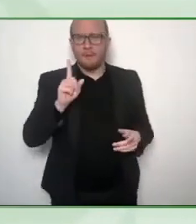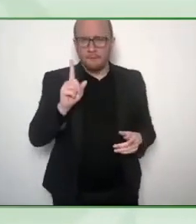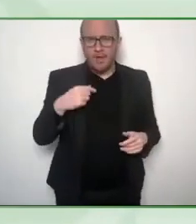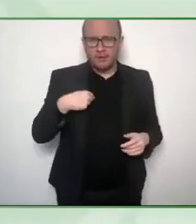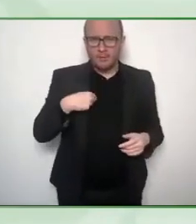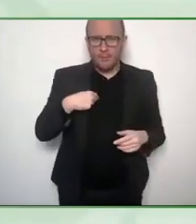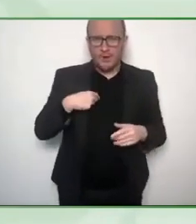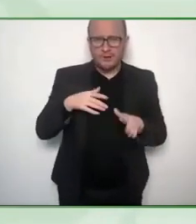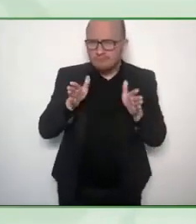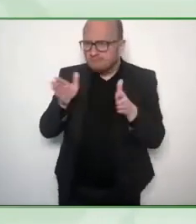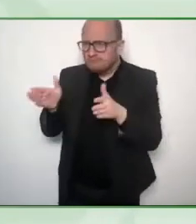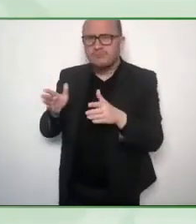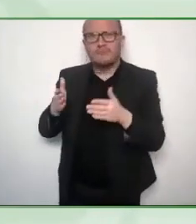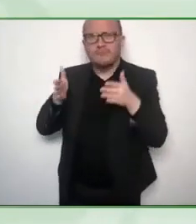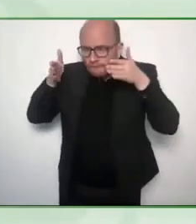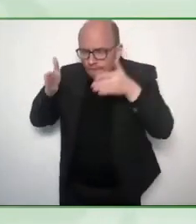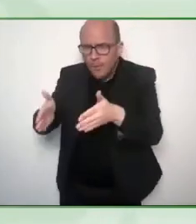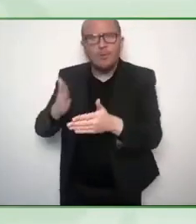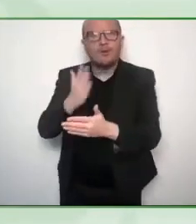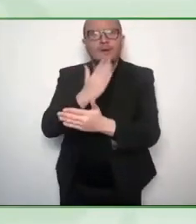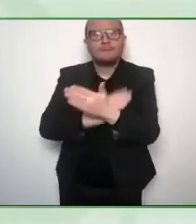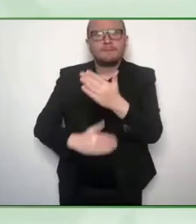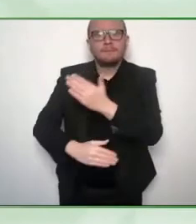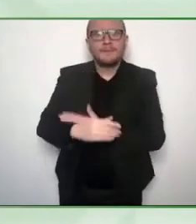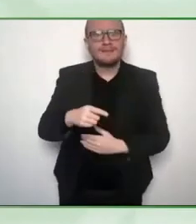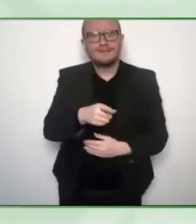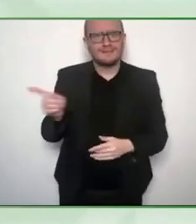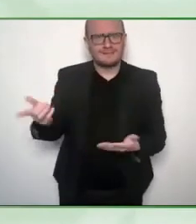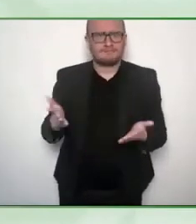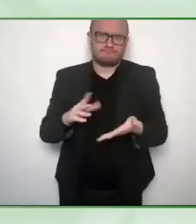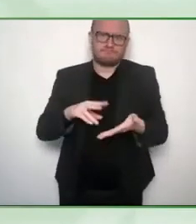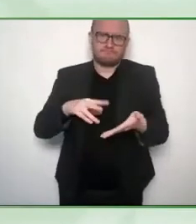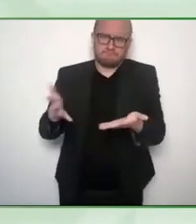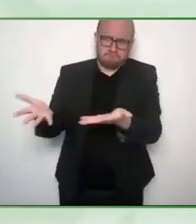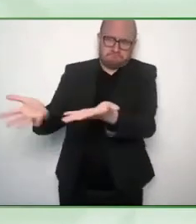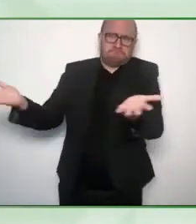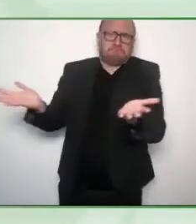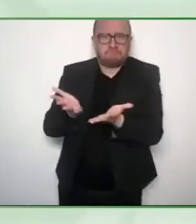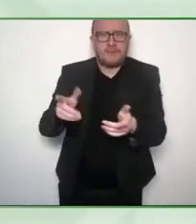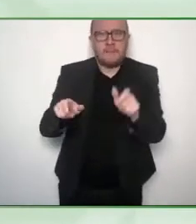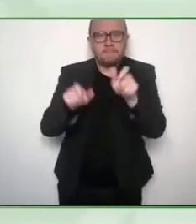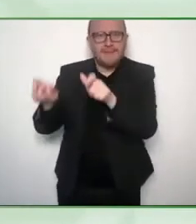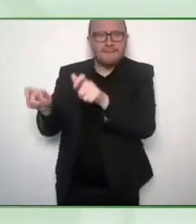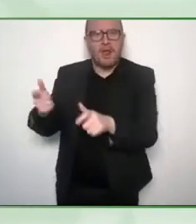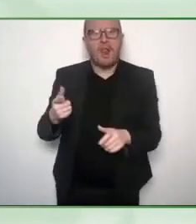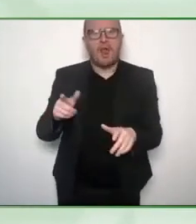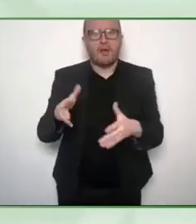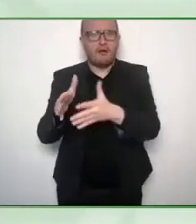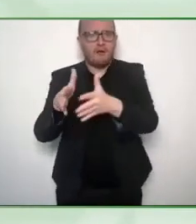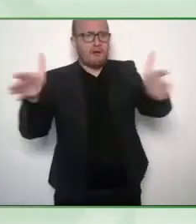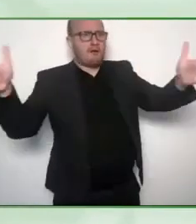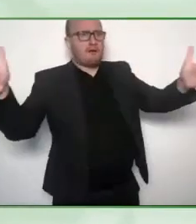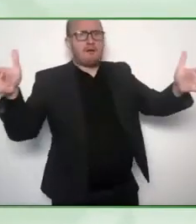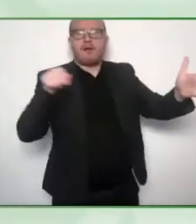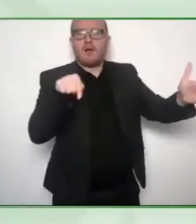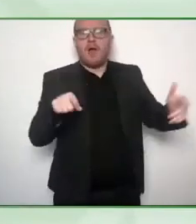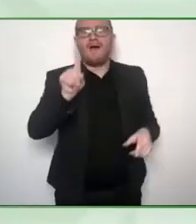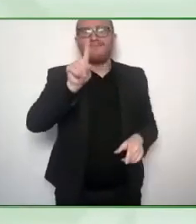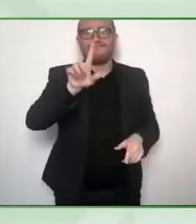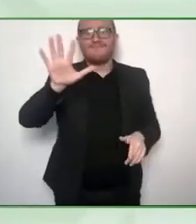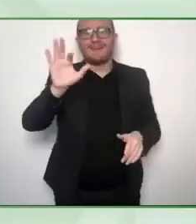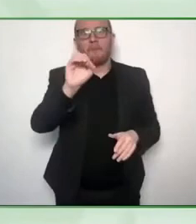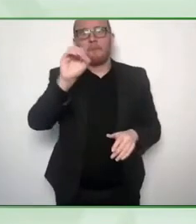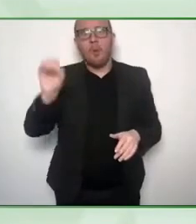looked upon as something that is a sideline. So there's not enough money coming into these kind of innovations.